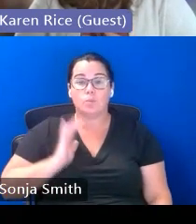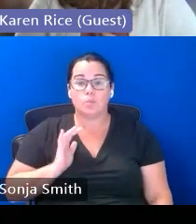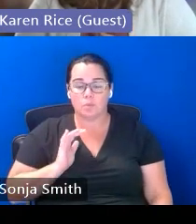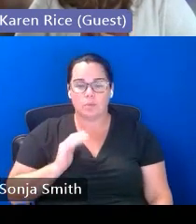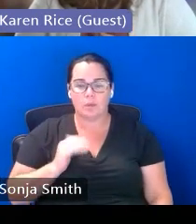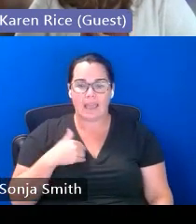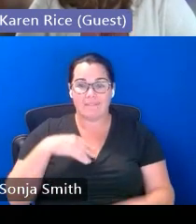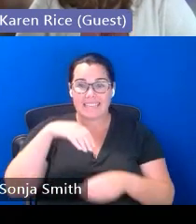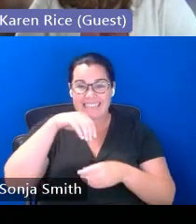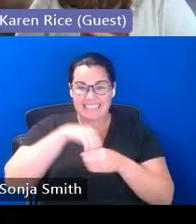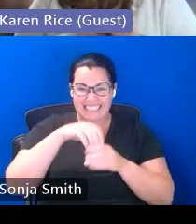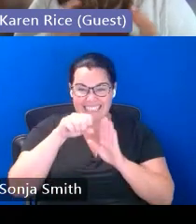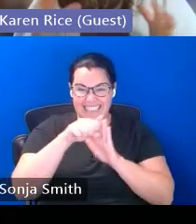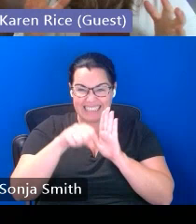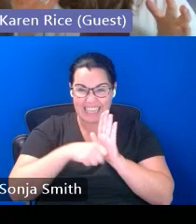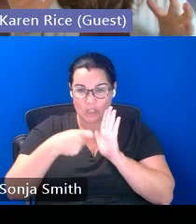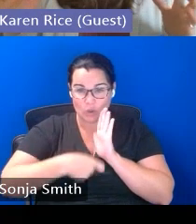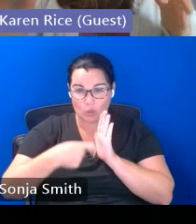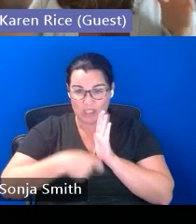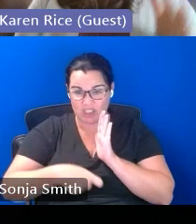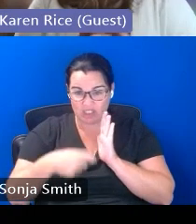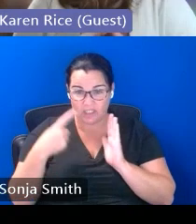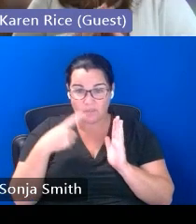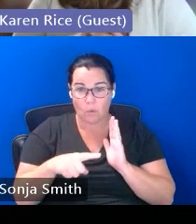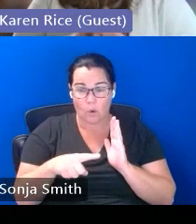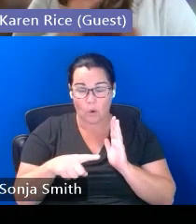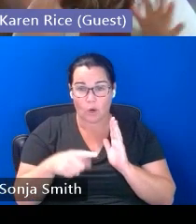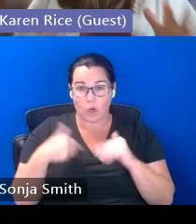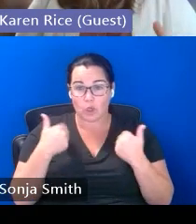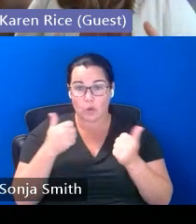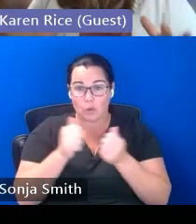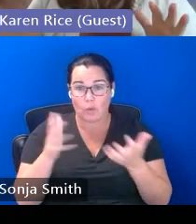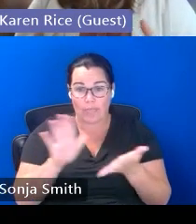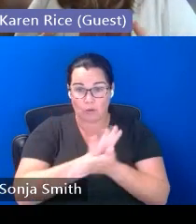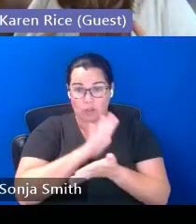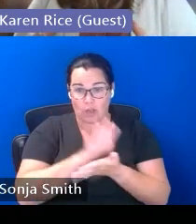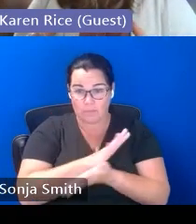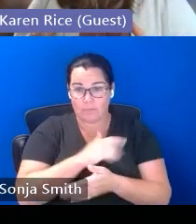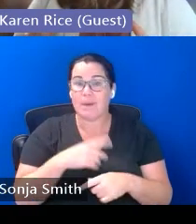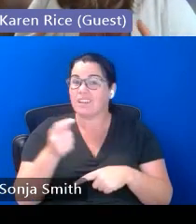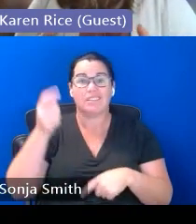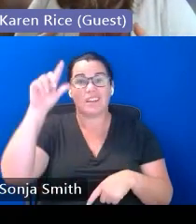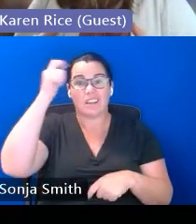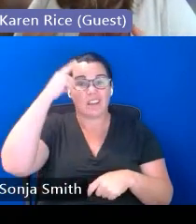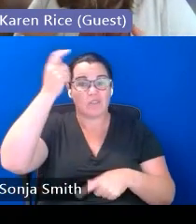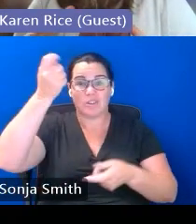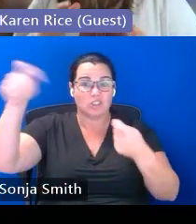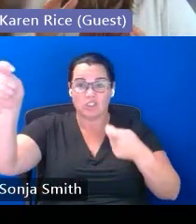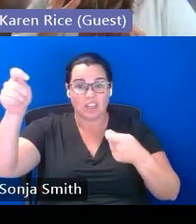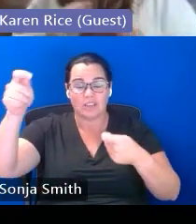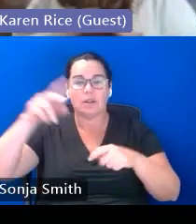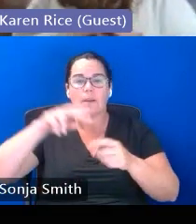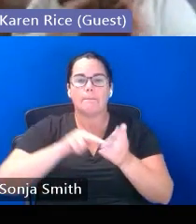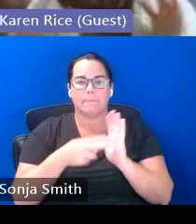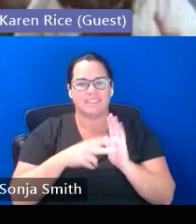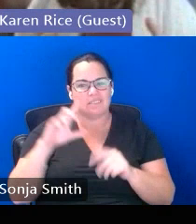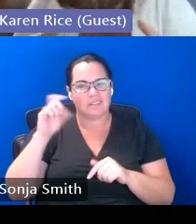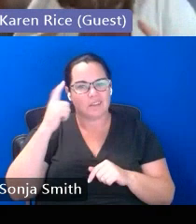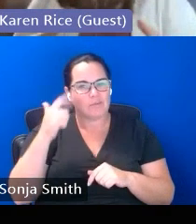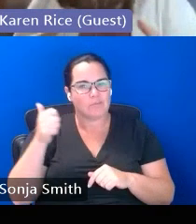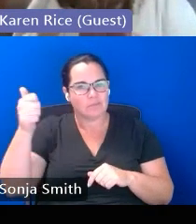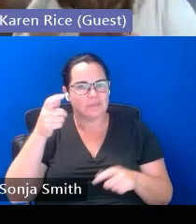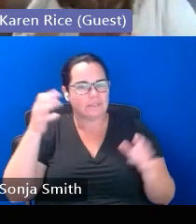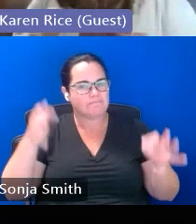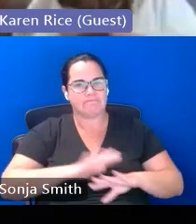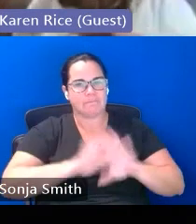tuition for undocumented youth and then with a change um in our governor the governor decided a number of years ago nope